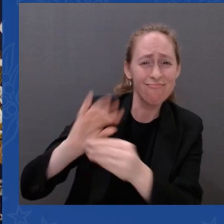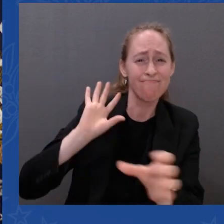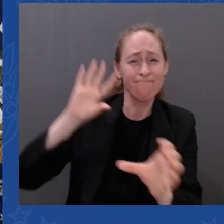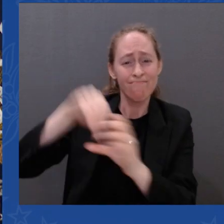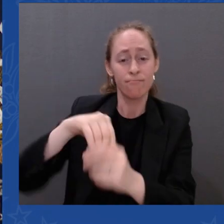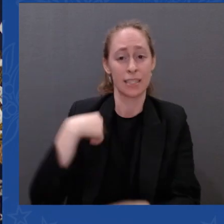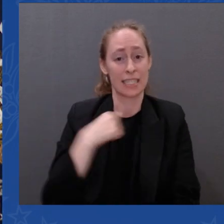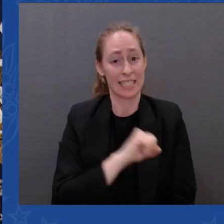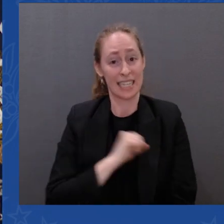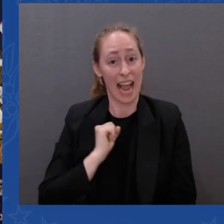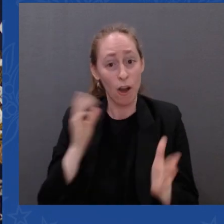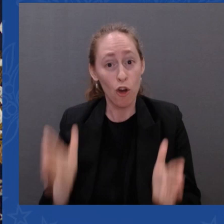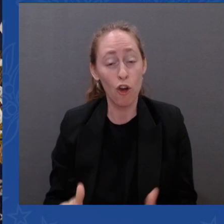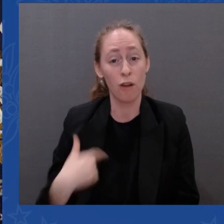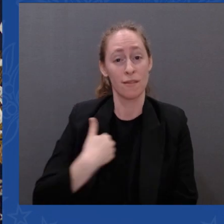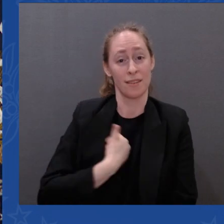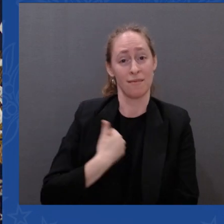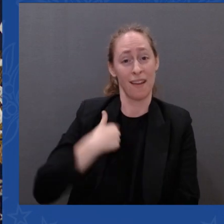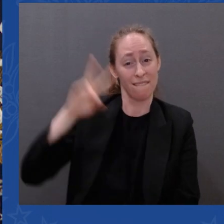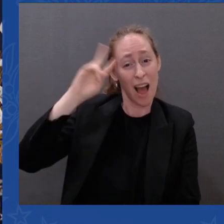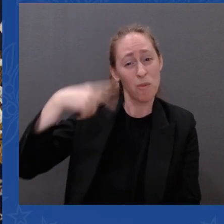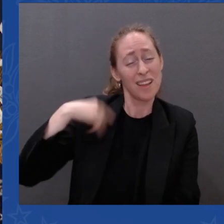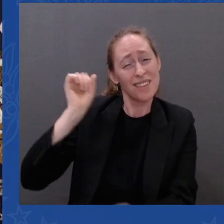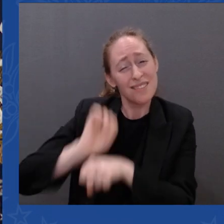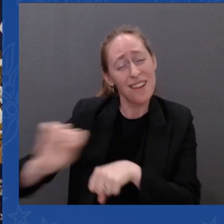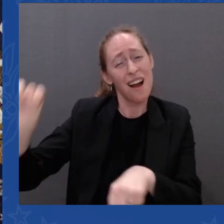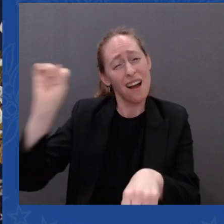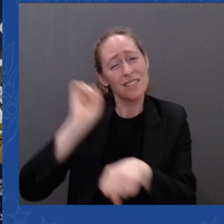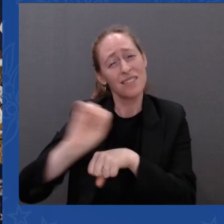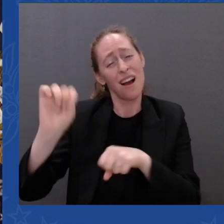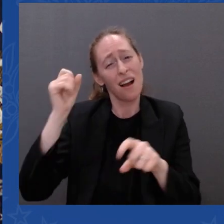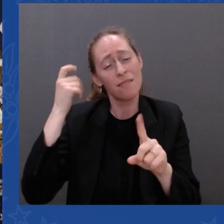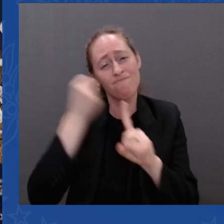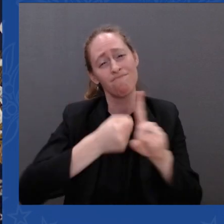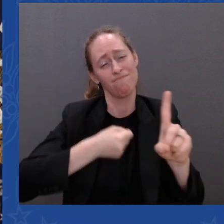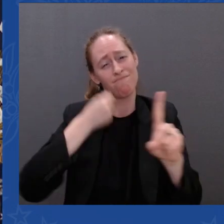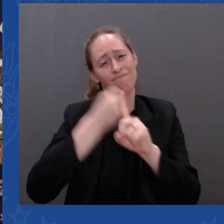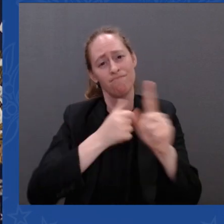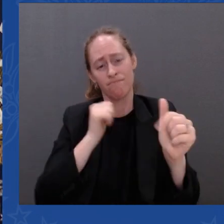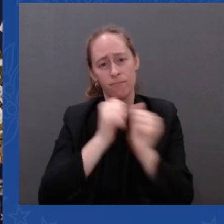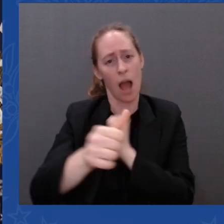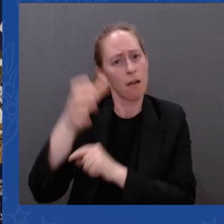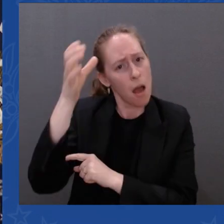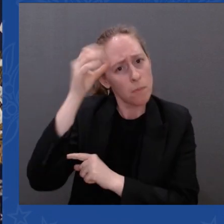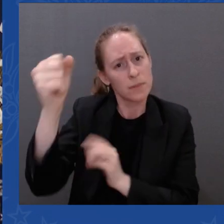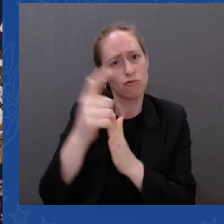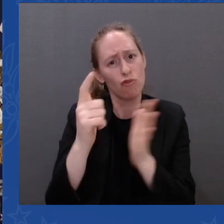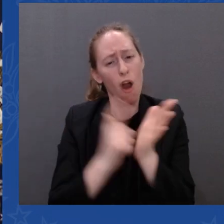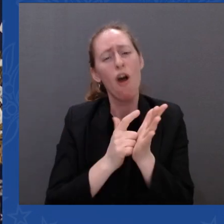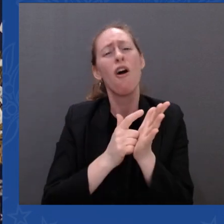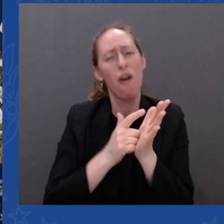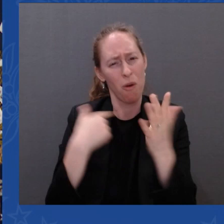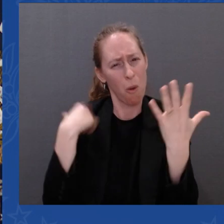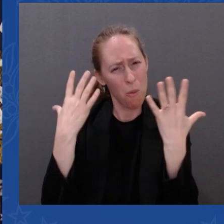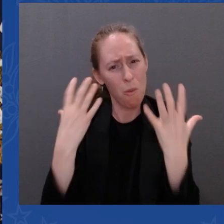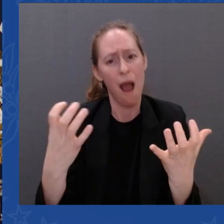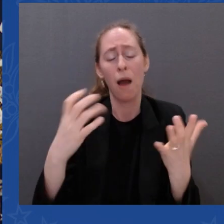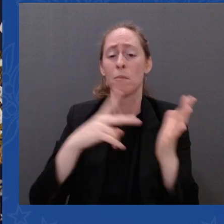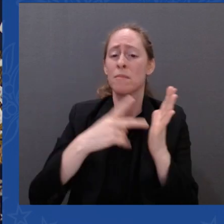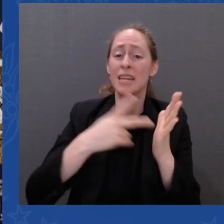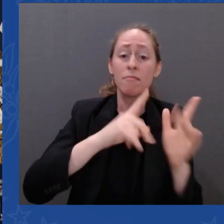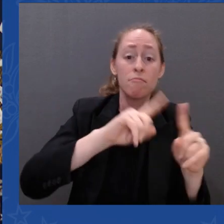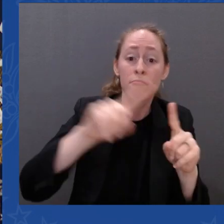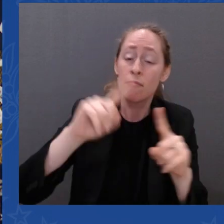We can and won't prevent every tragedy, but we know they work and have positive impact. When we passed the assault weapons ban,